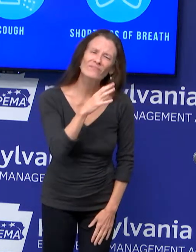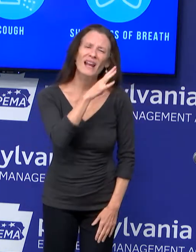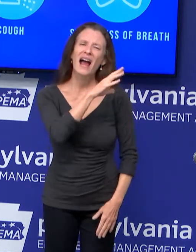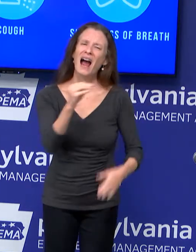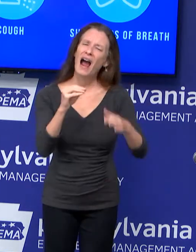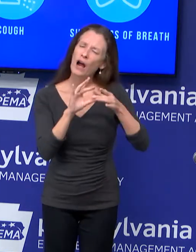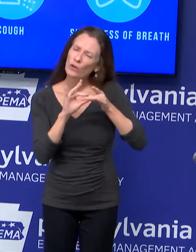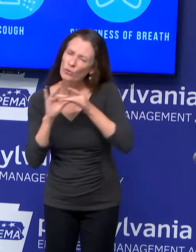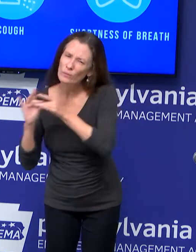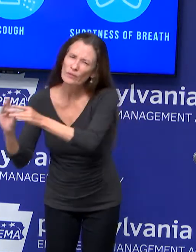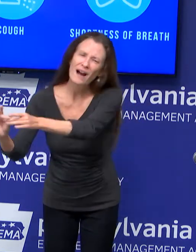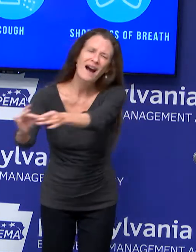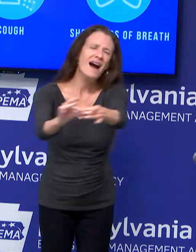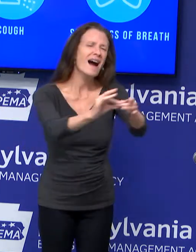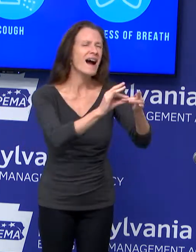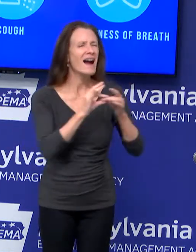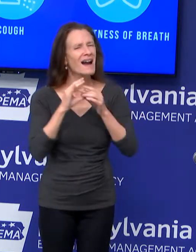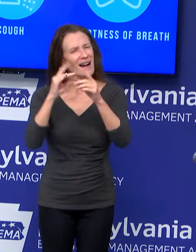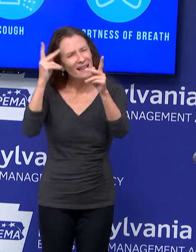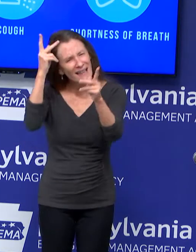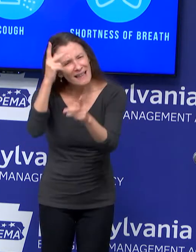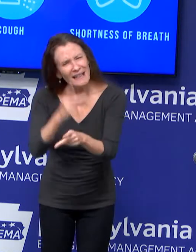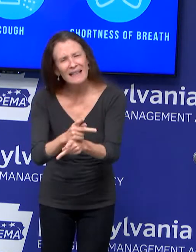regardless of other differences.